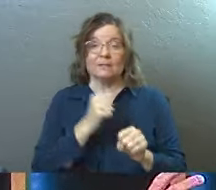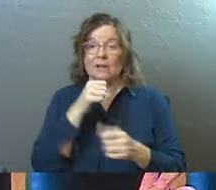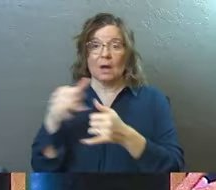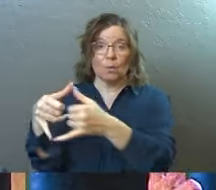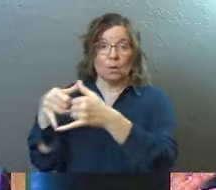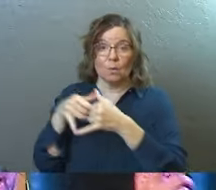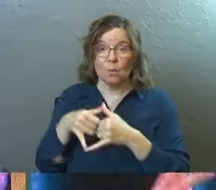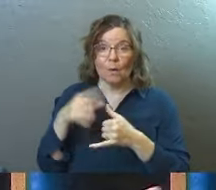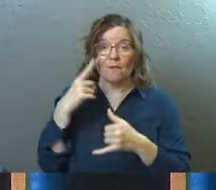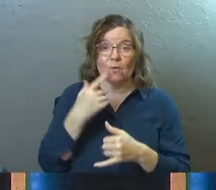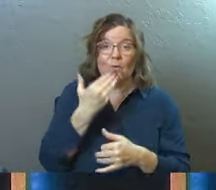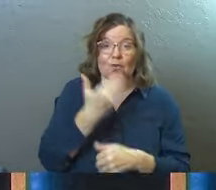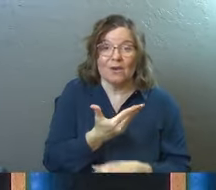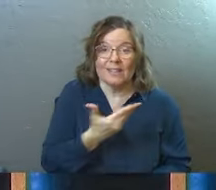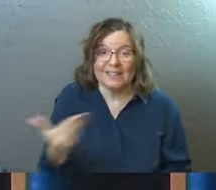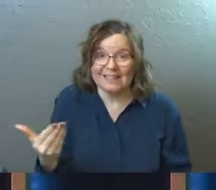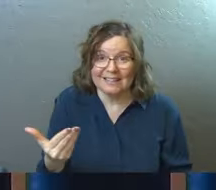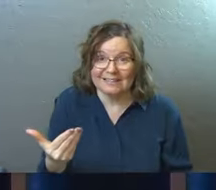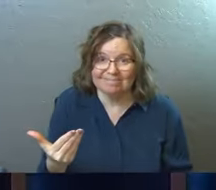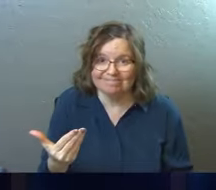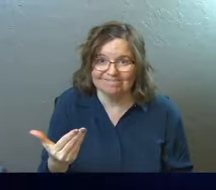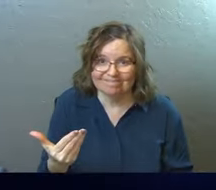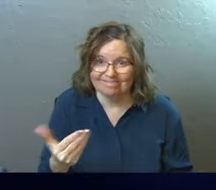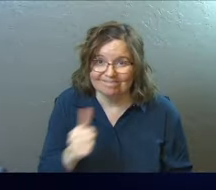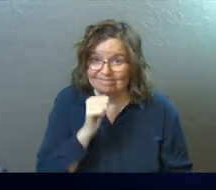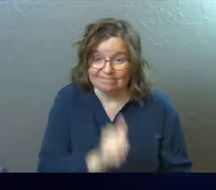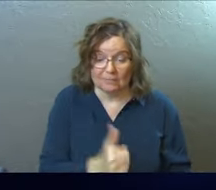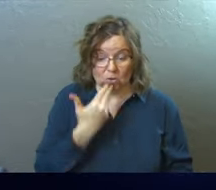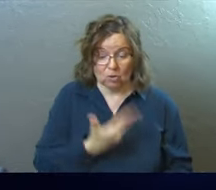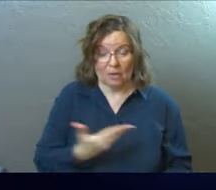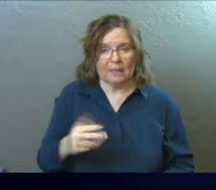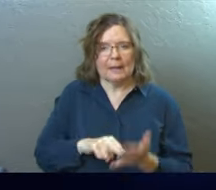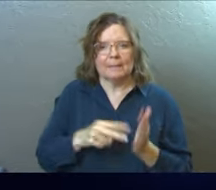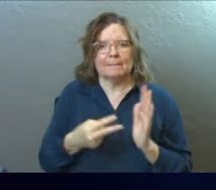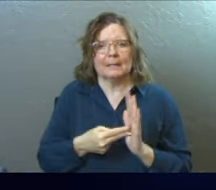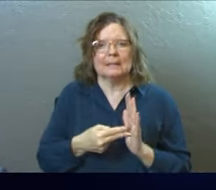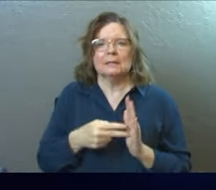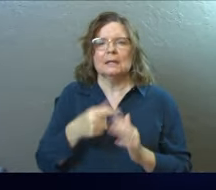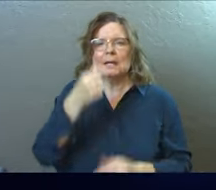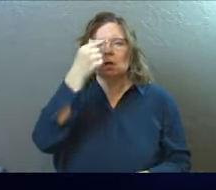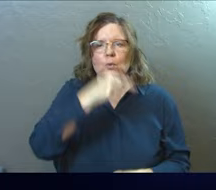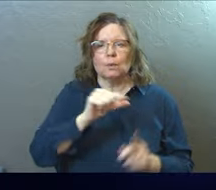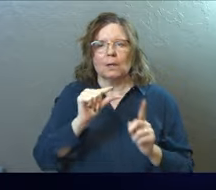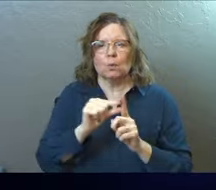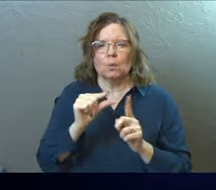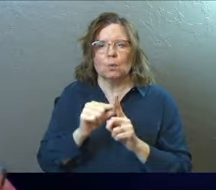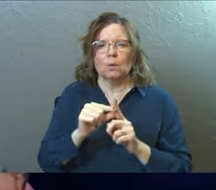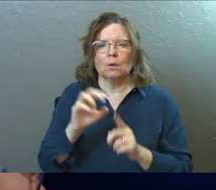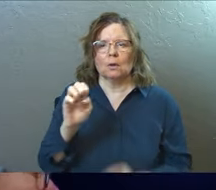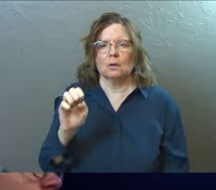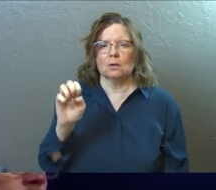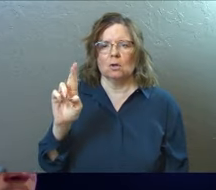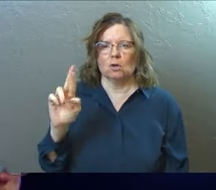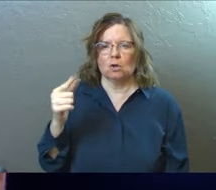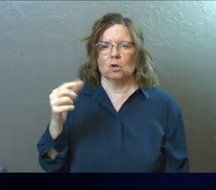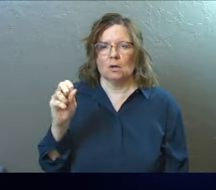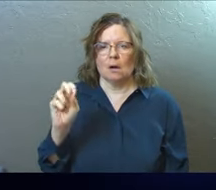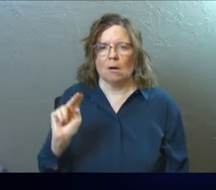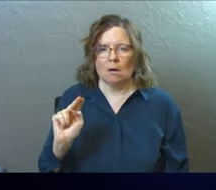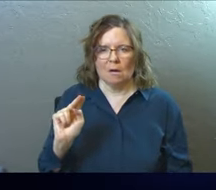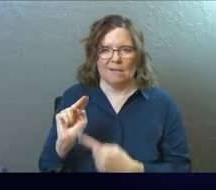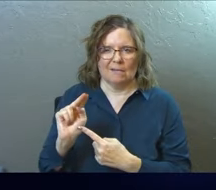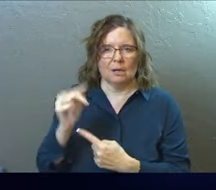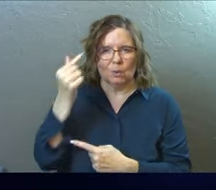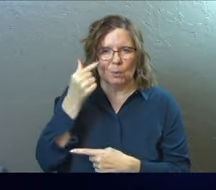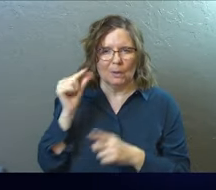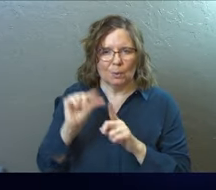not a reward for the good things. The good things is this Greek word called ergon. Say ergon. Ergon. It